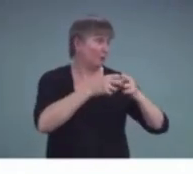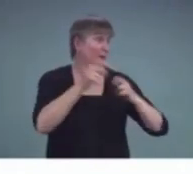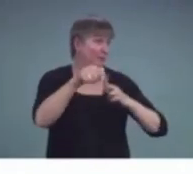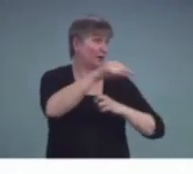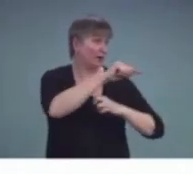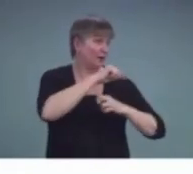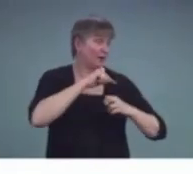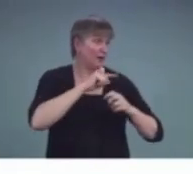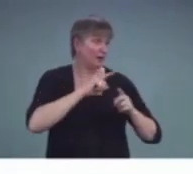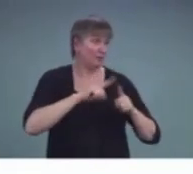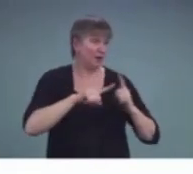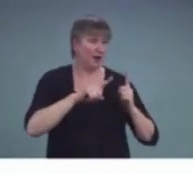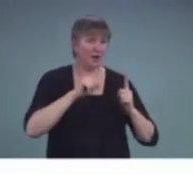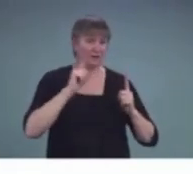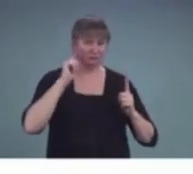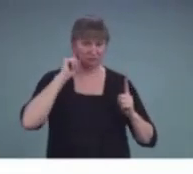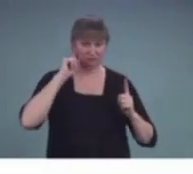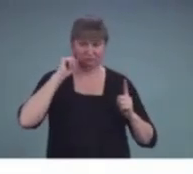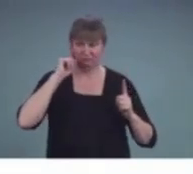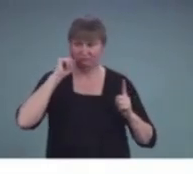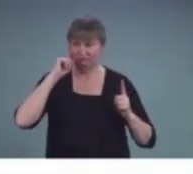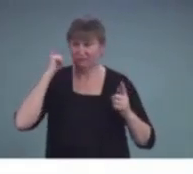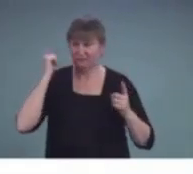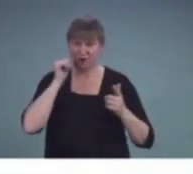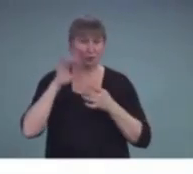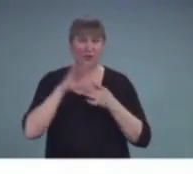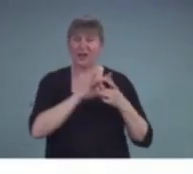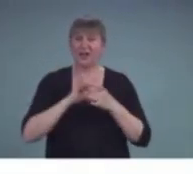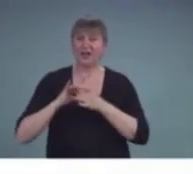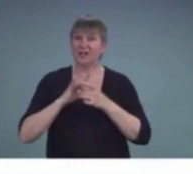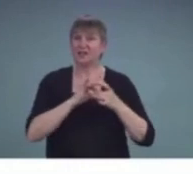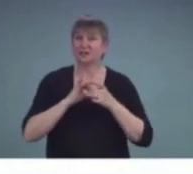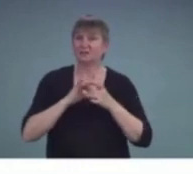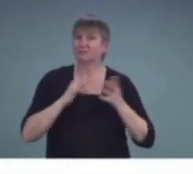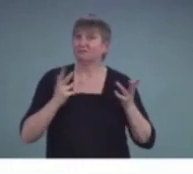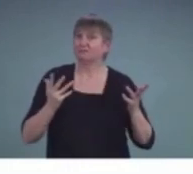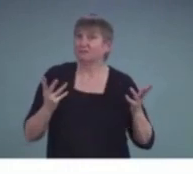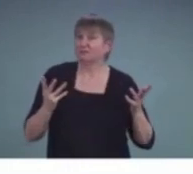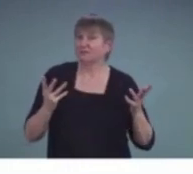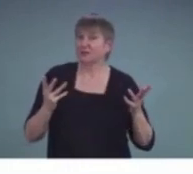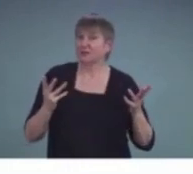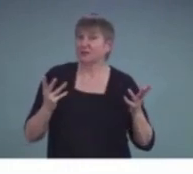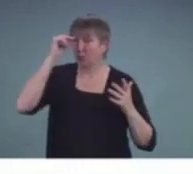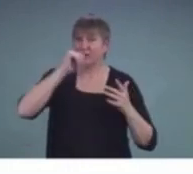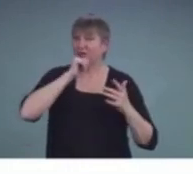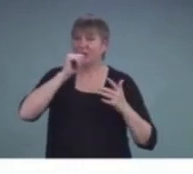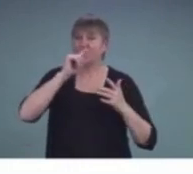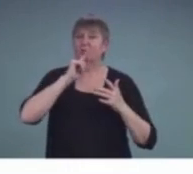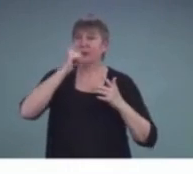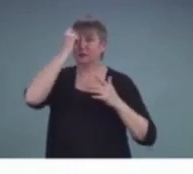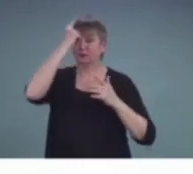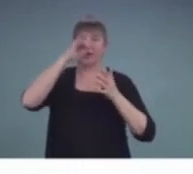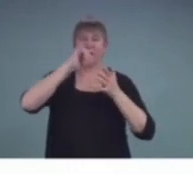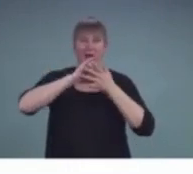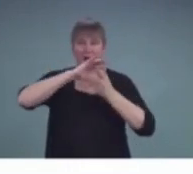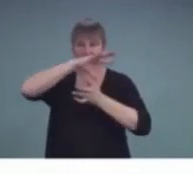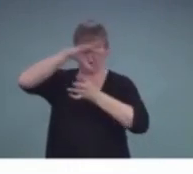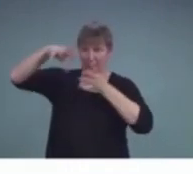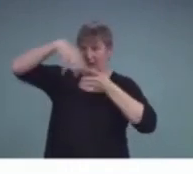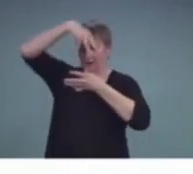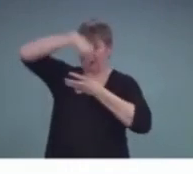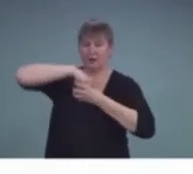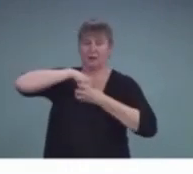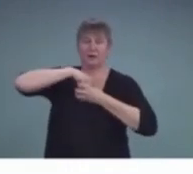were associated with the hearing loss and the lack of ability to really work on that early on